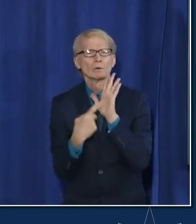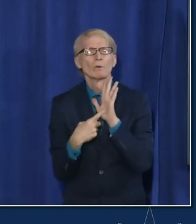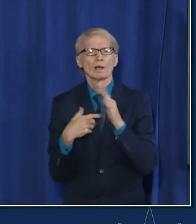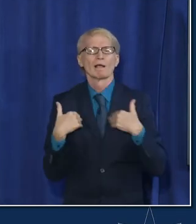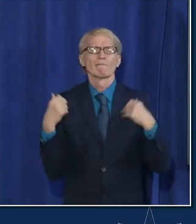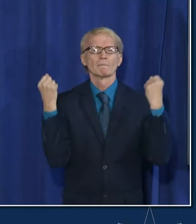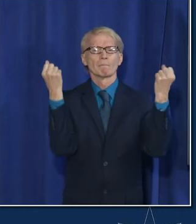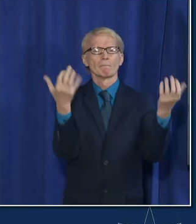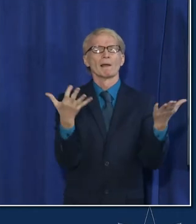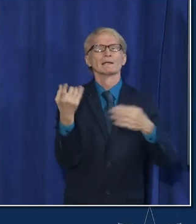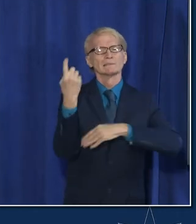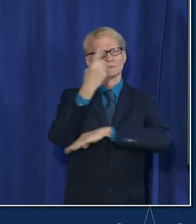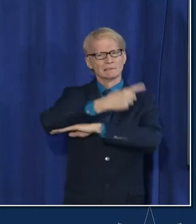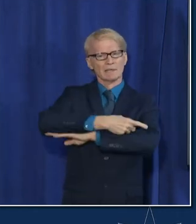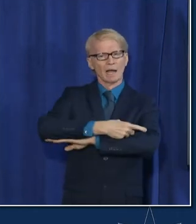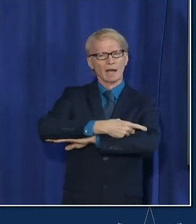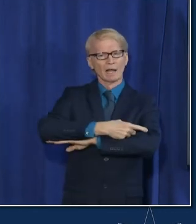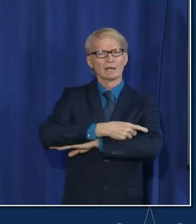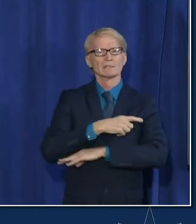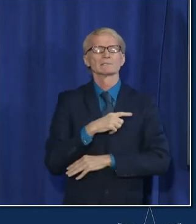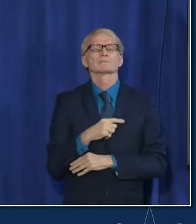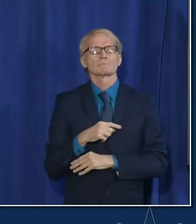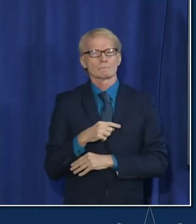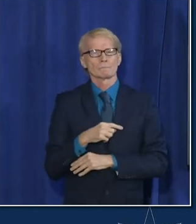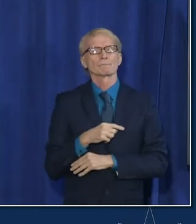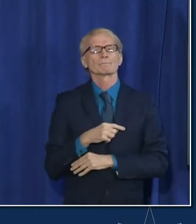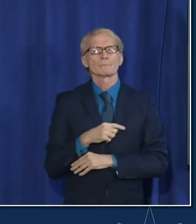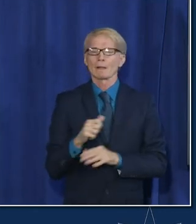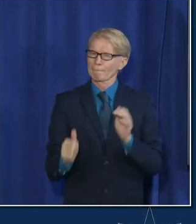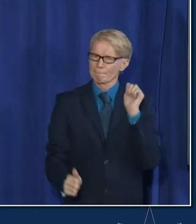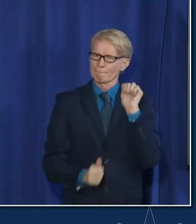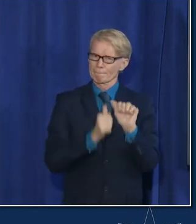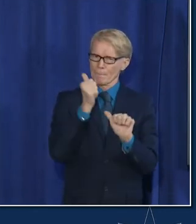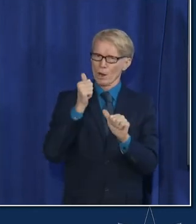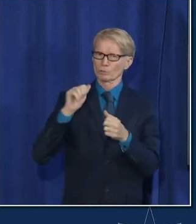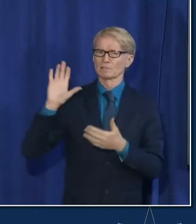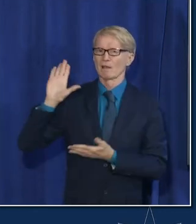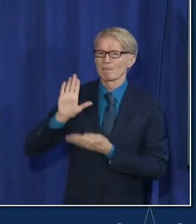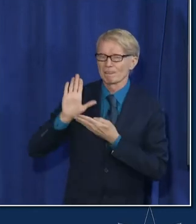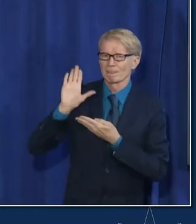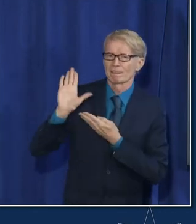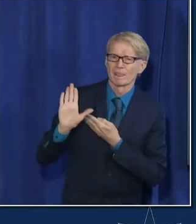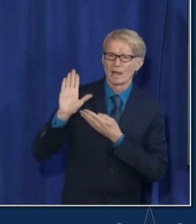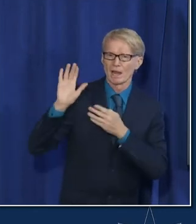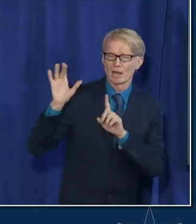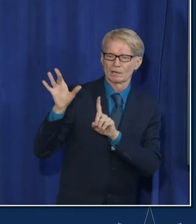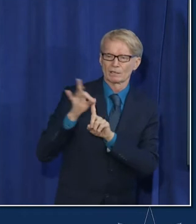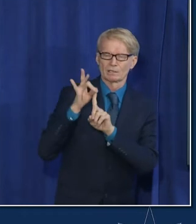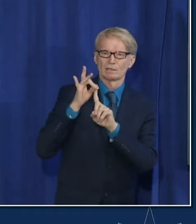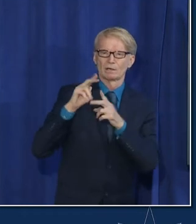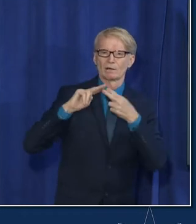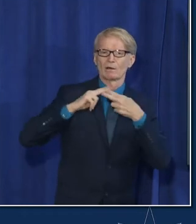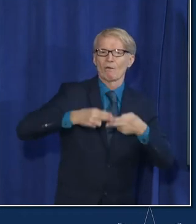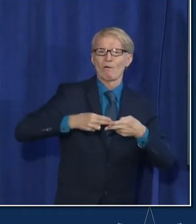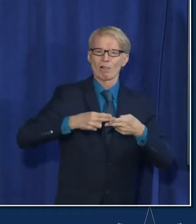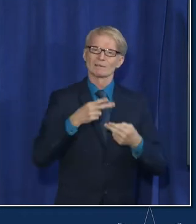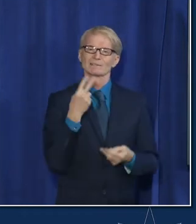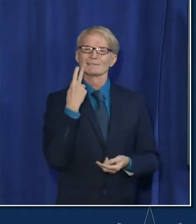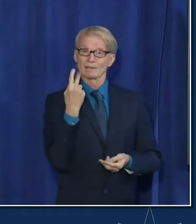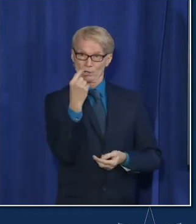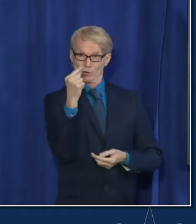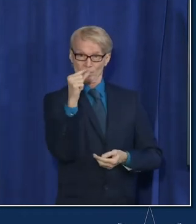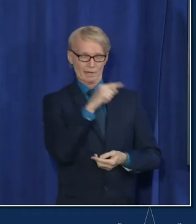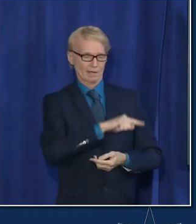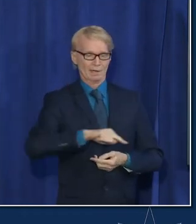the number of days that it took uh for most of the virus in the country to be a certain variant so in green there